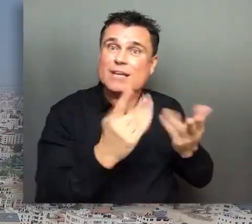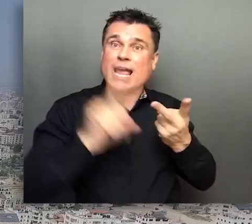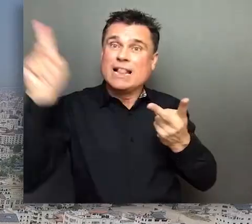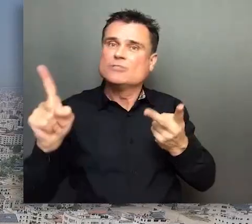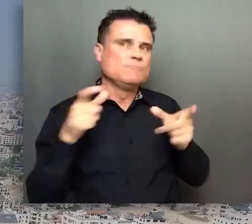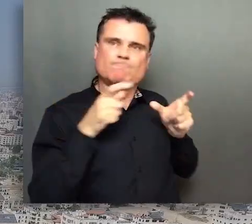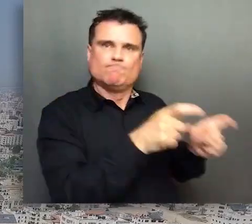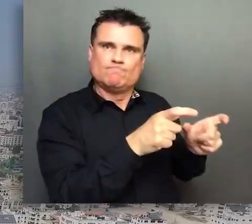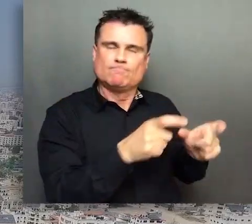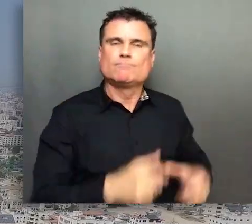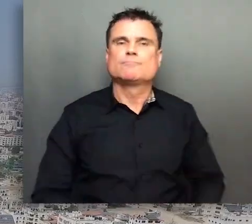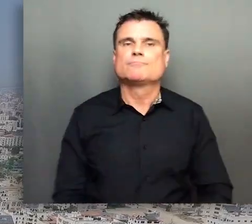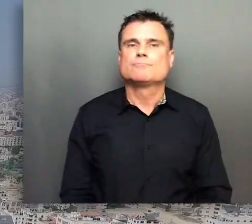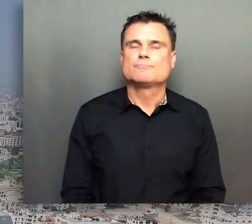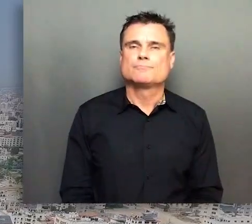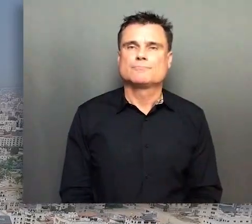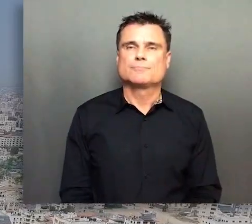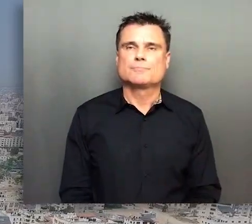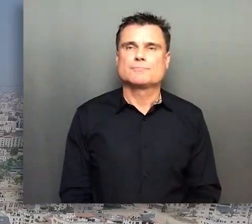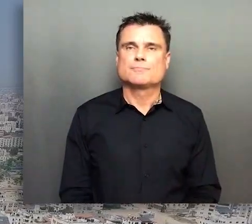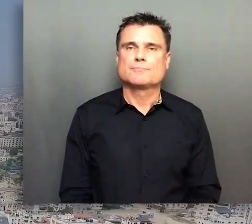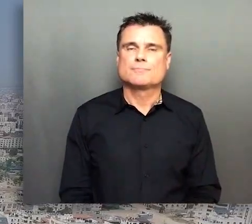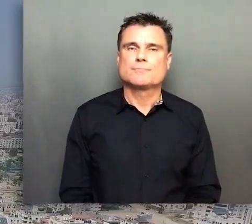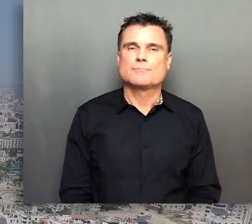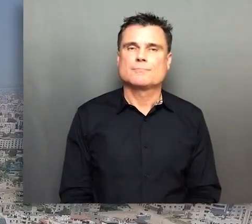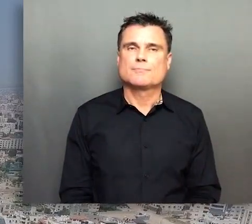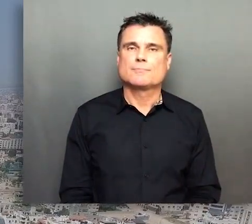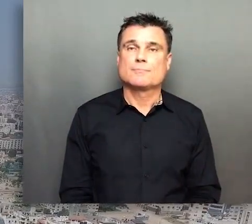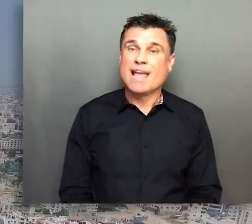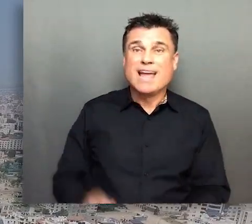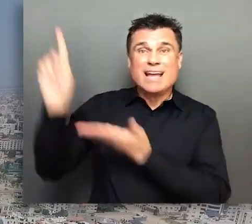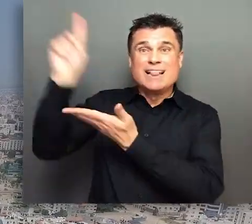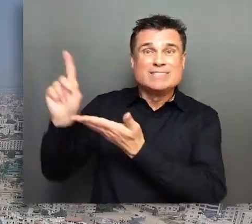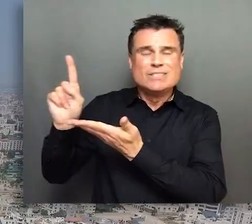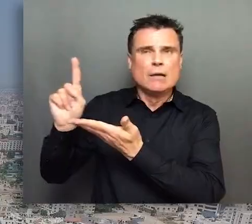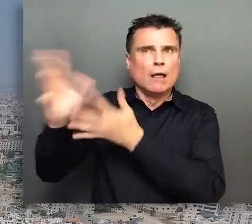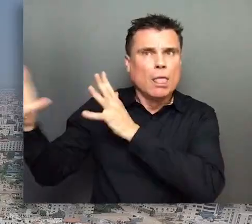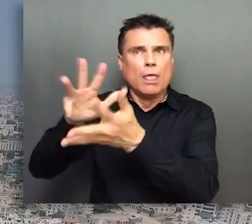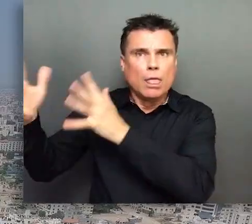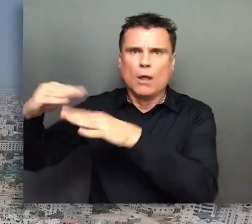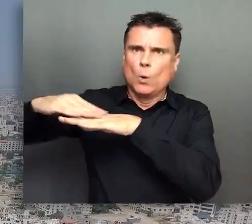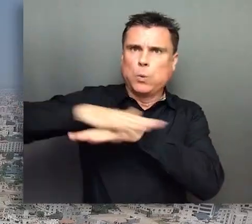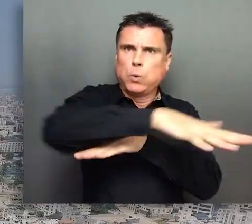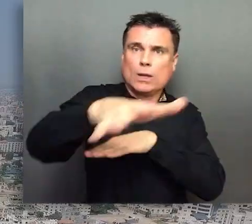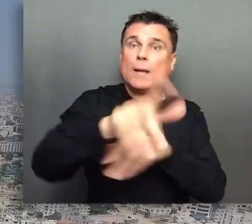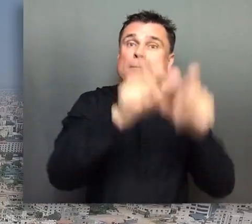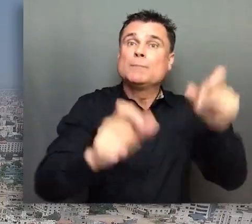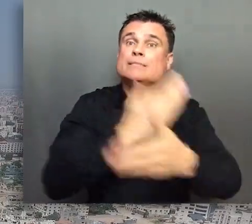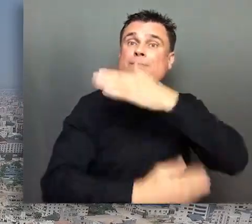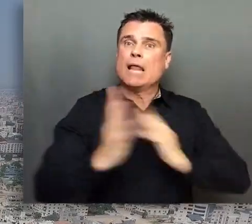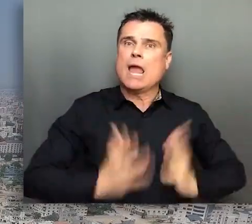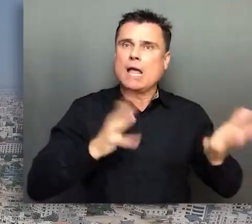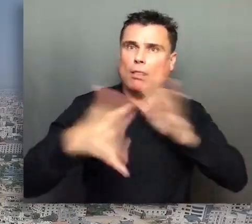goods, limiting access to health care, assistive devices, and electricity. Chronic power outages disproportionately